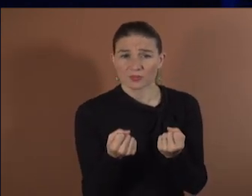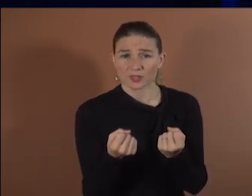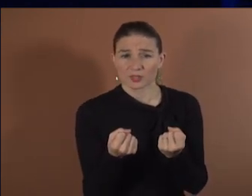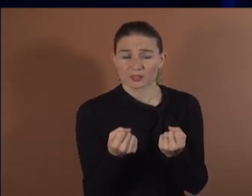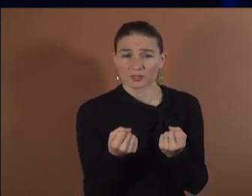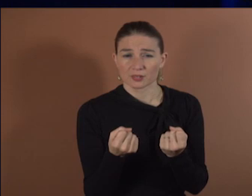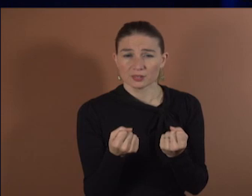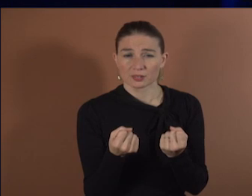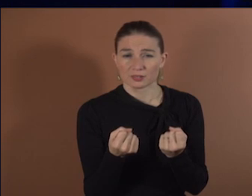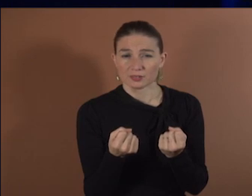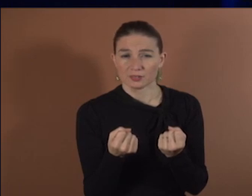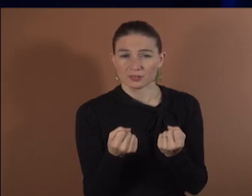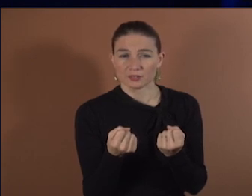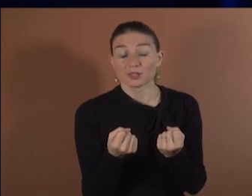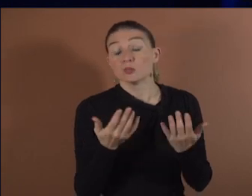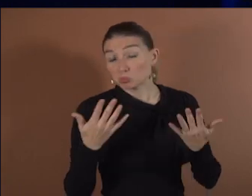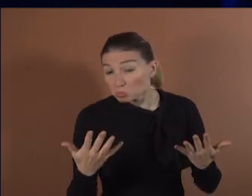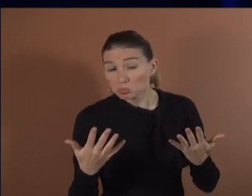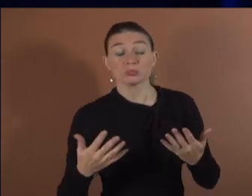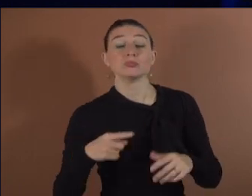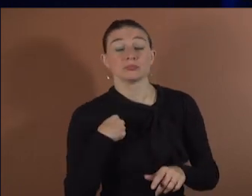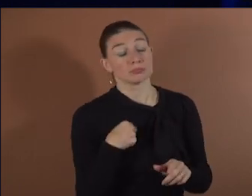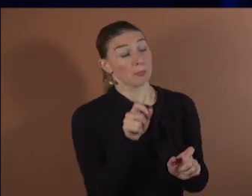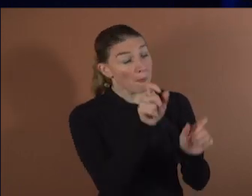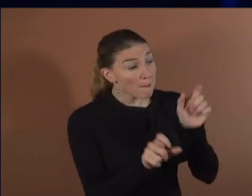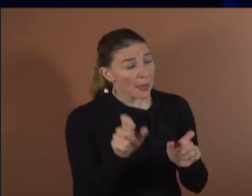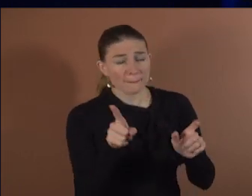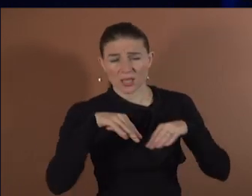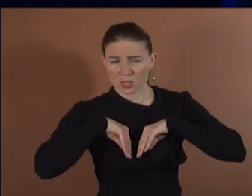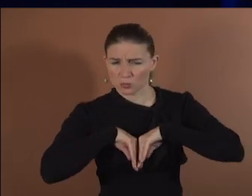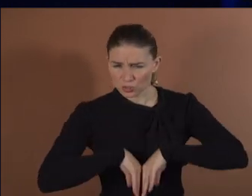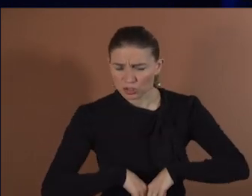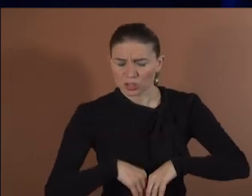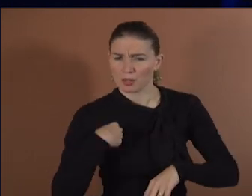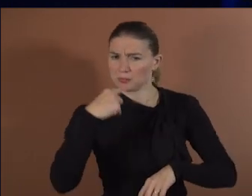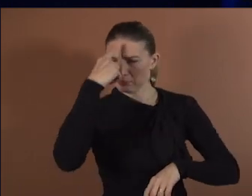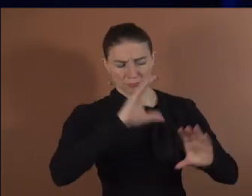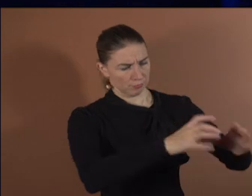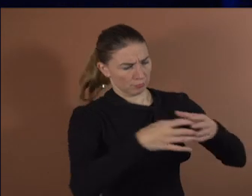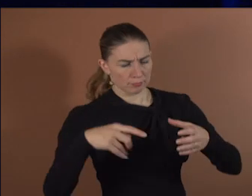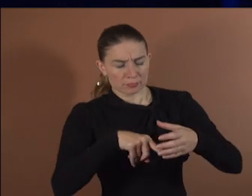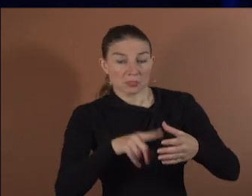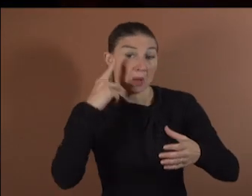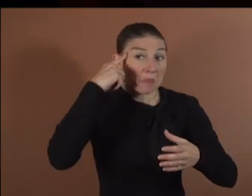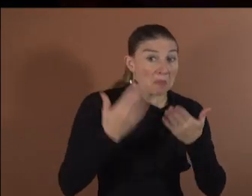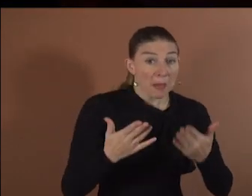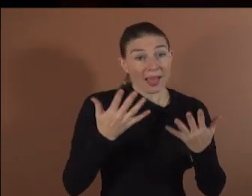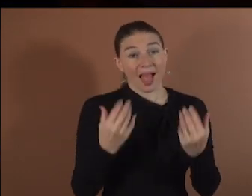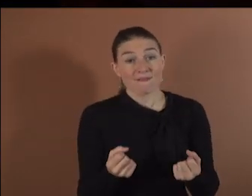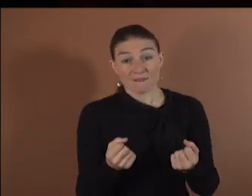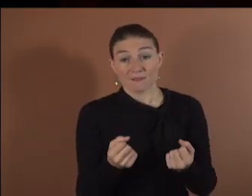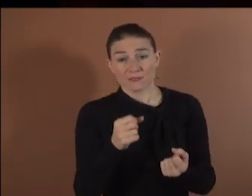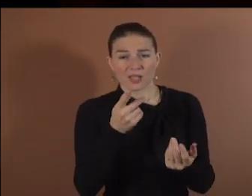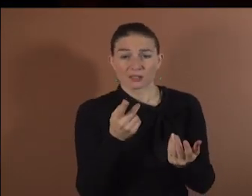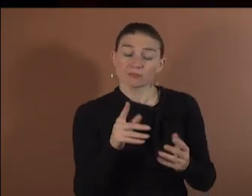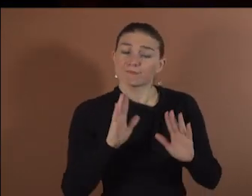So, we only use depressed patients which were already treated with medicaments and psychological therapy, but did not get